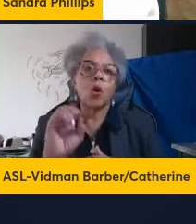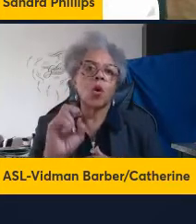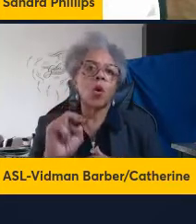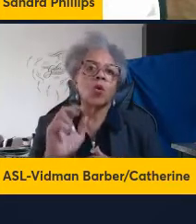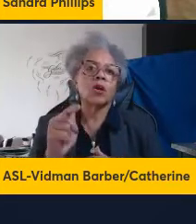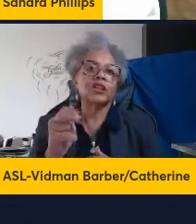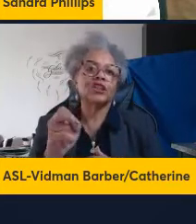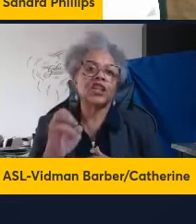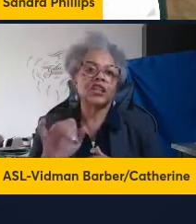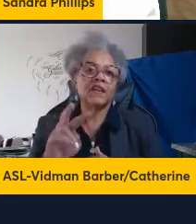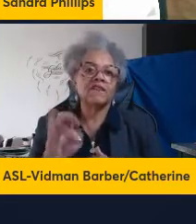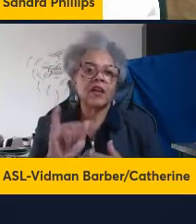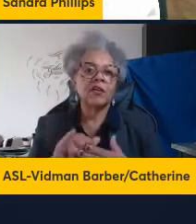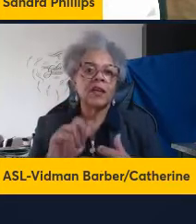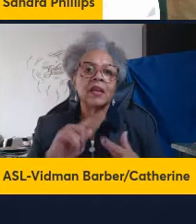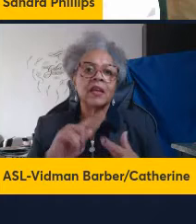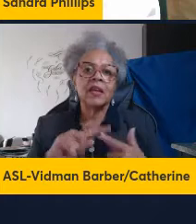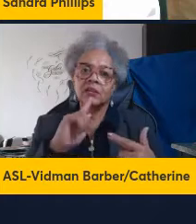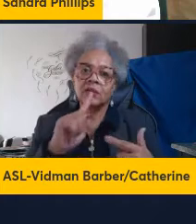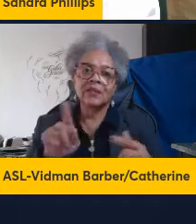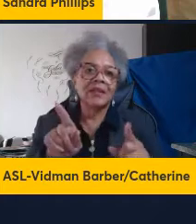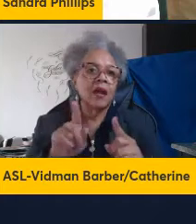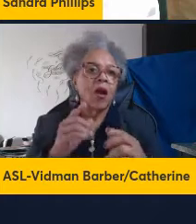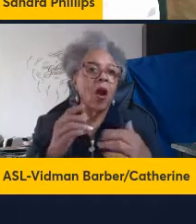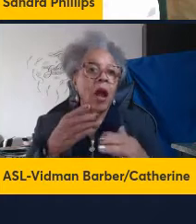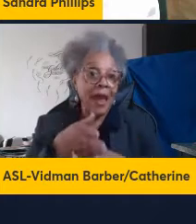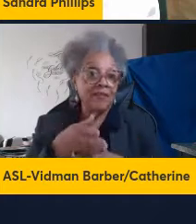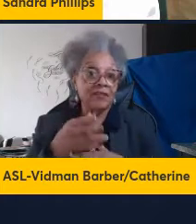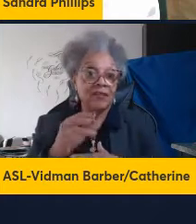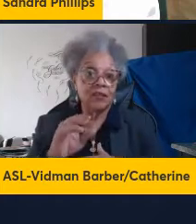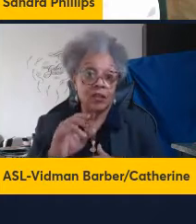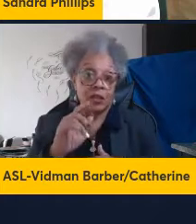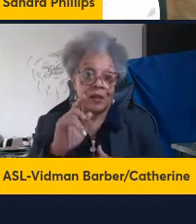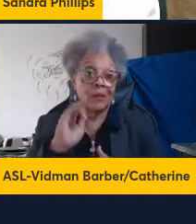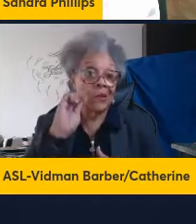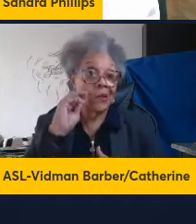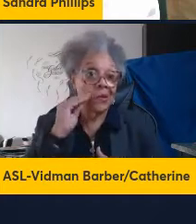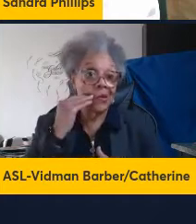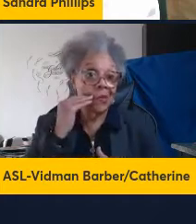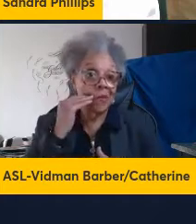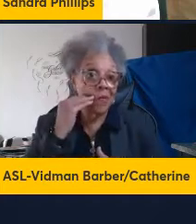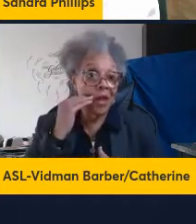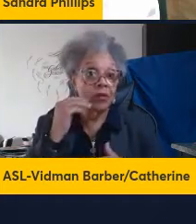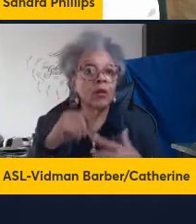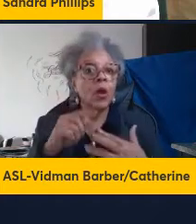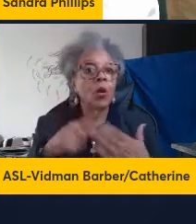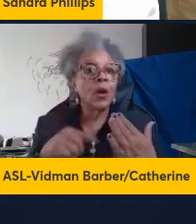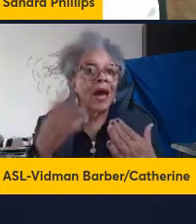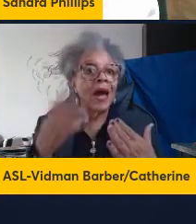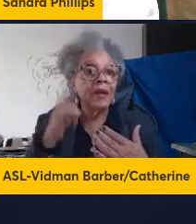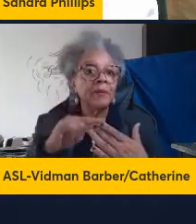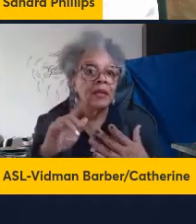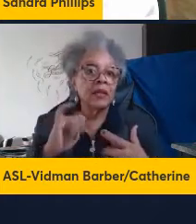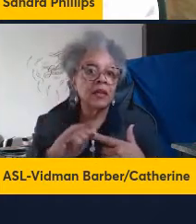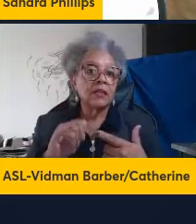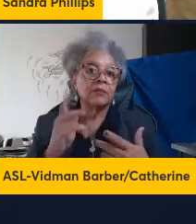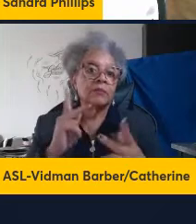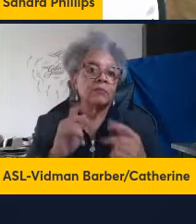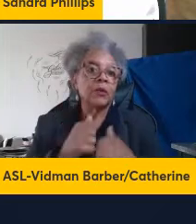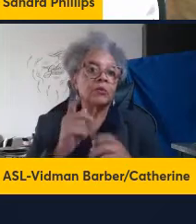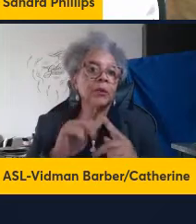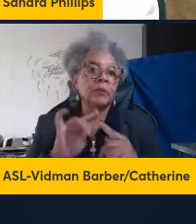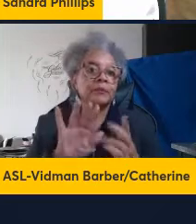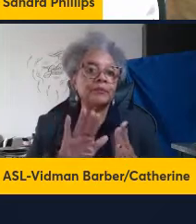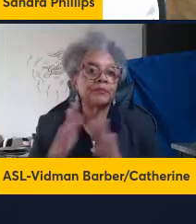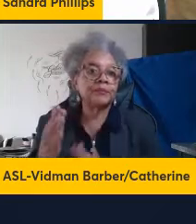important carcinogen after tobacco. And chronic infection with HPV increases the risk of dying from liver cancer by